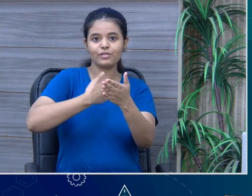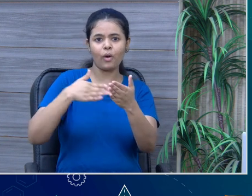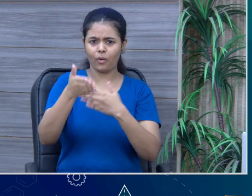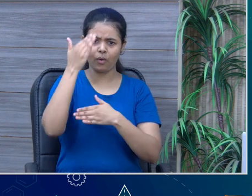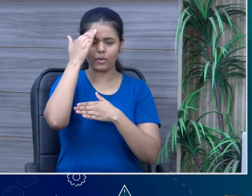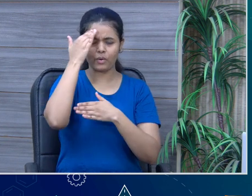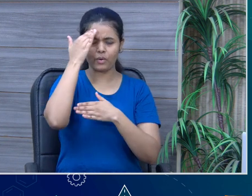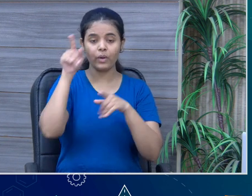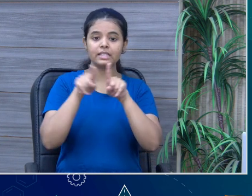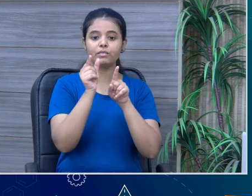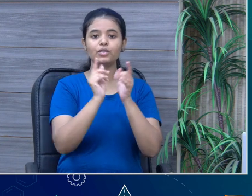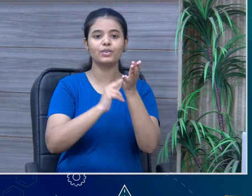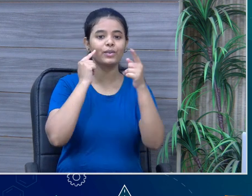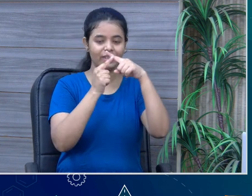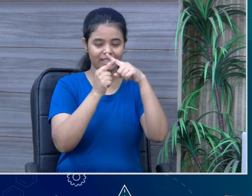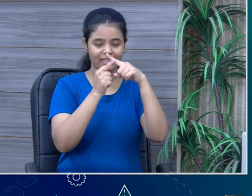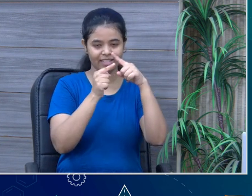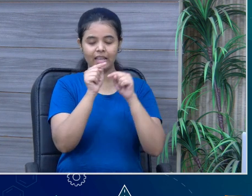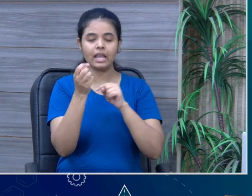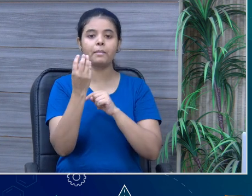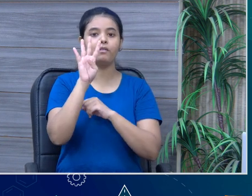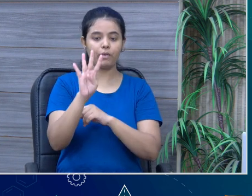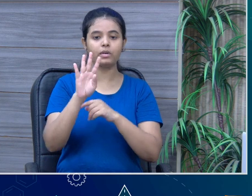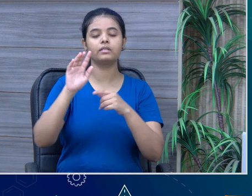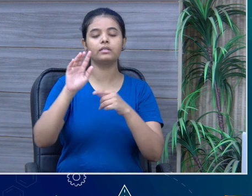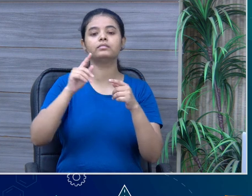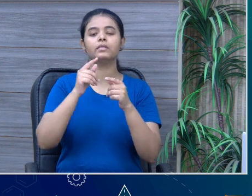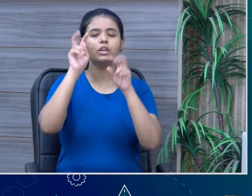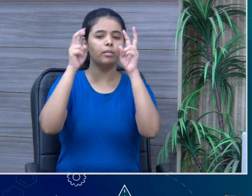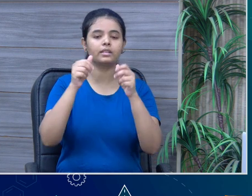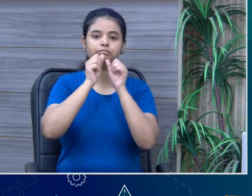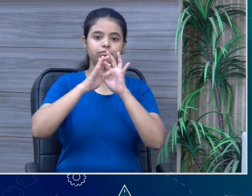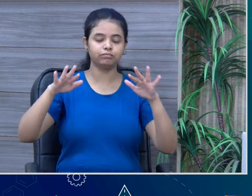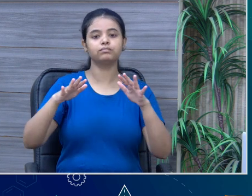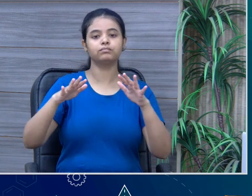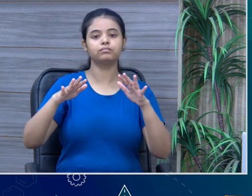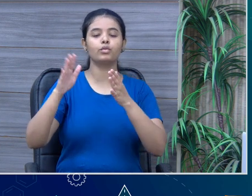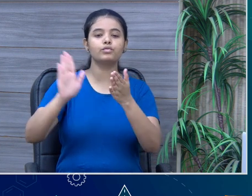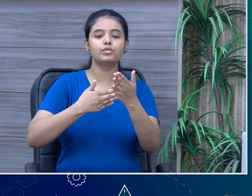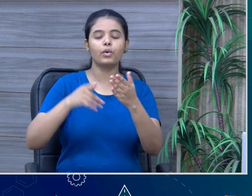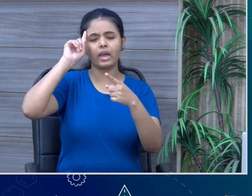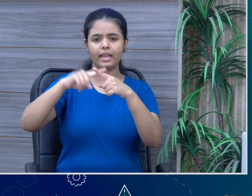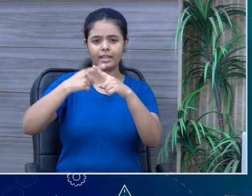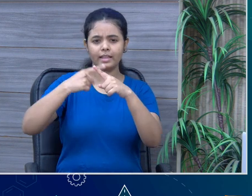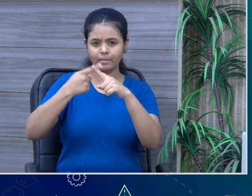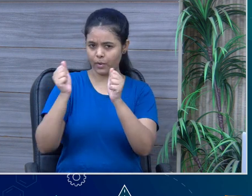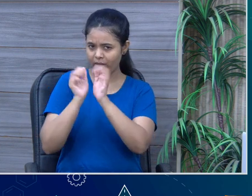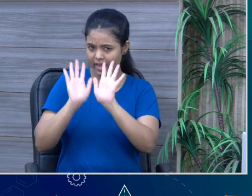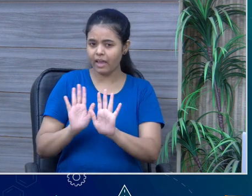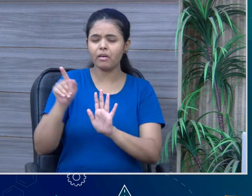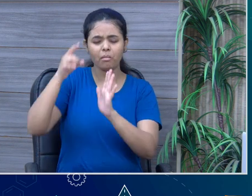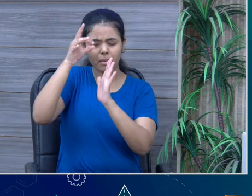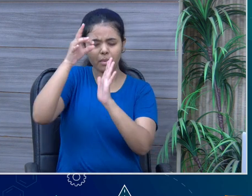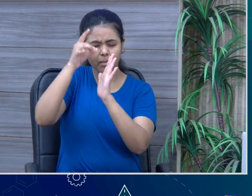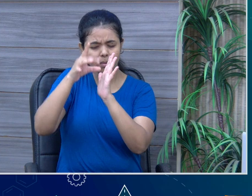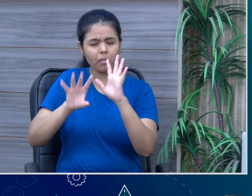unit number 4, Sea Song with our expert who is here present in our studio. And she will be giving us all these details about